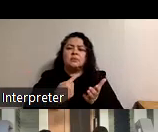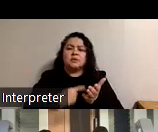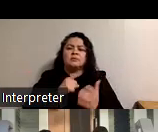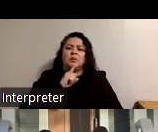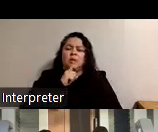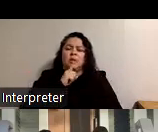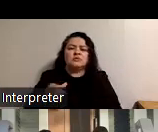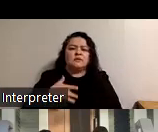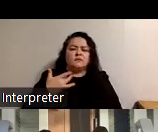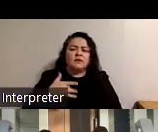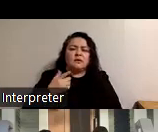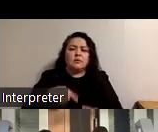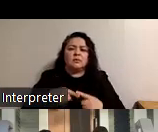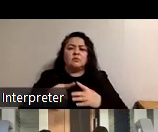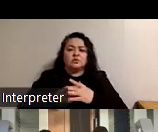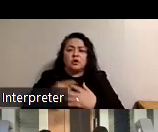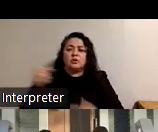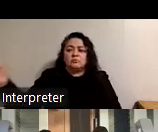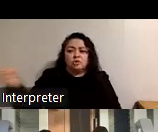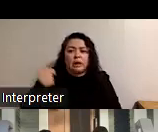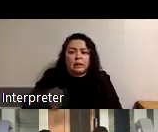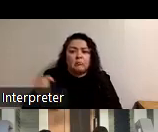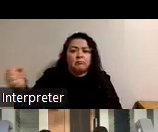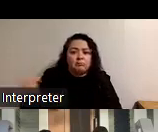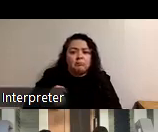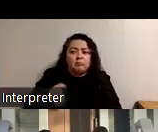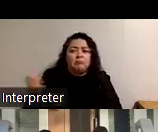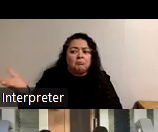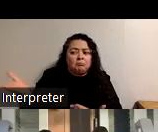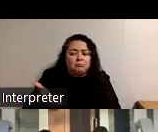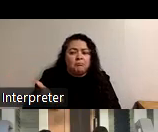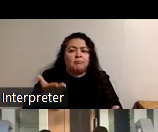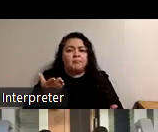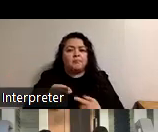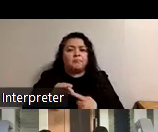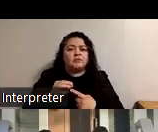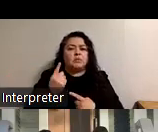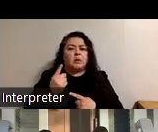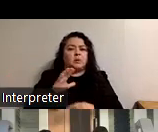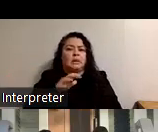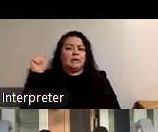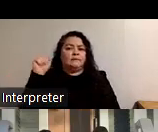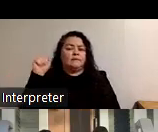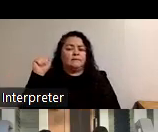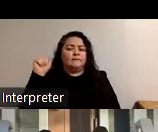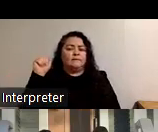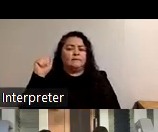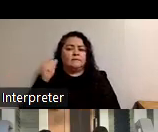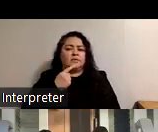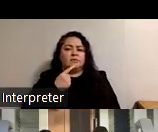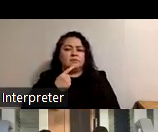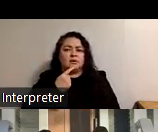feel like when we did start bringing them they would especially one of them would leave and say